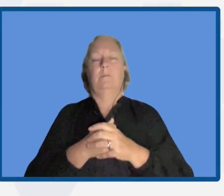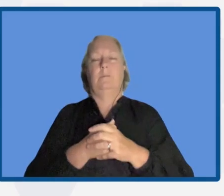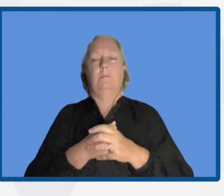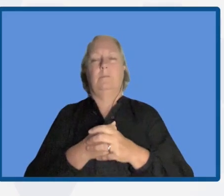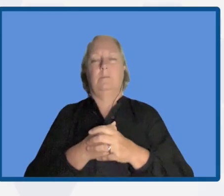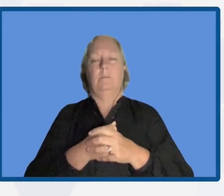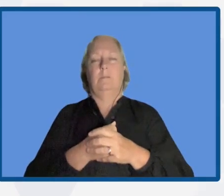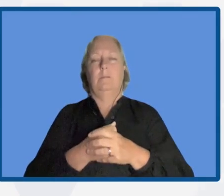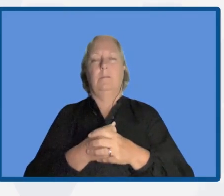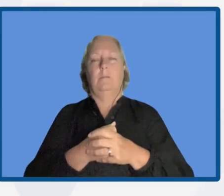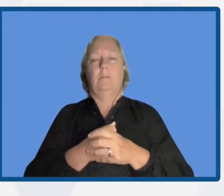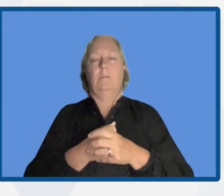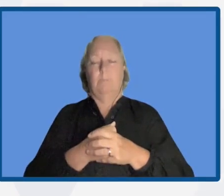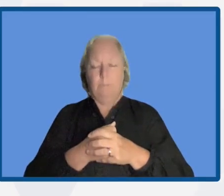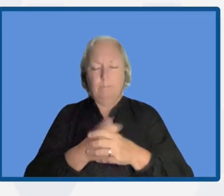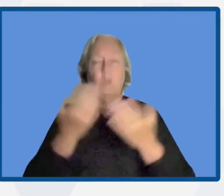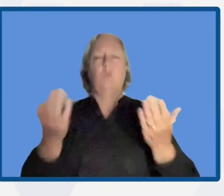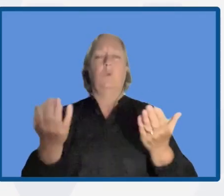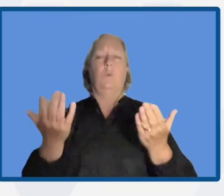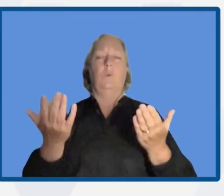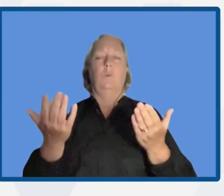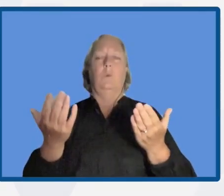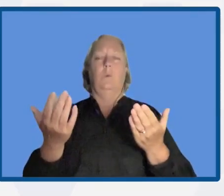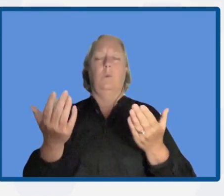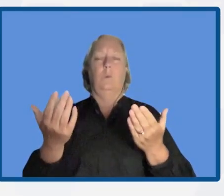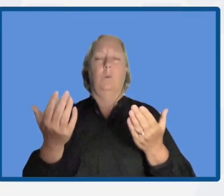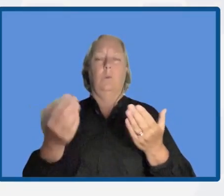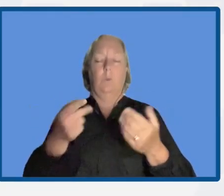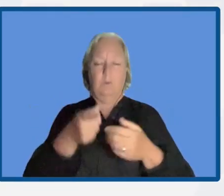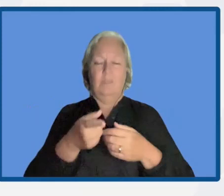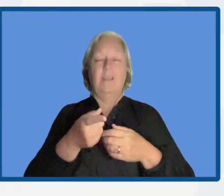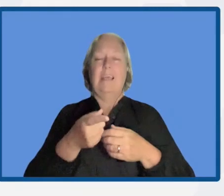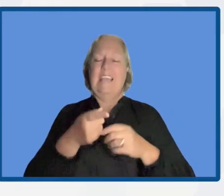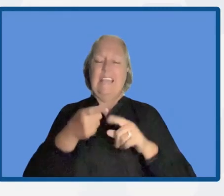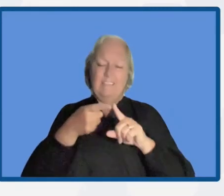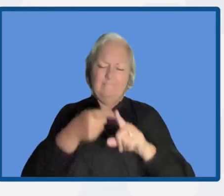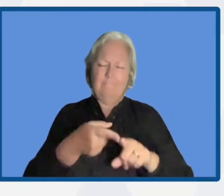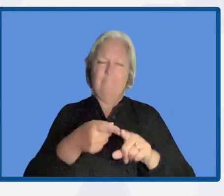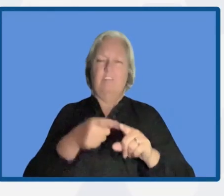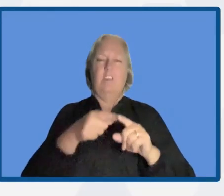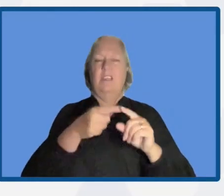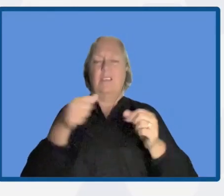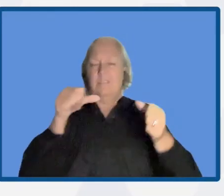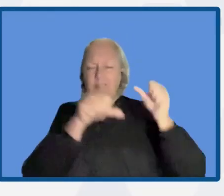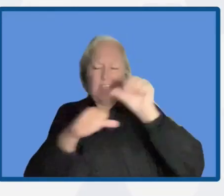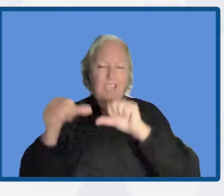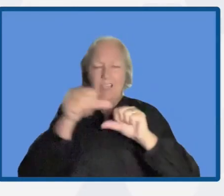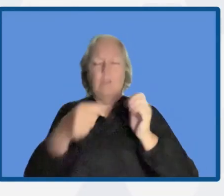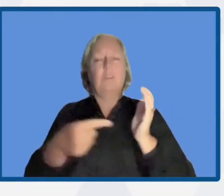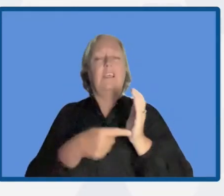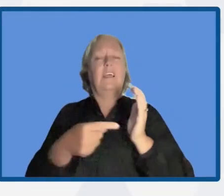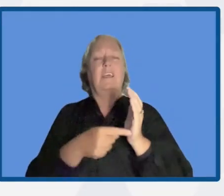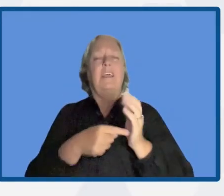they are based on science and technology tools, such as simulation models,